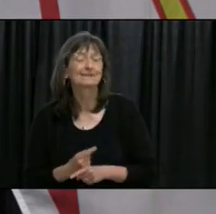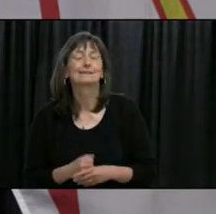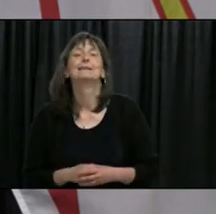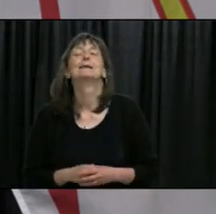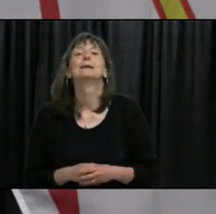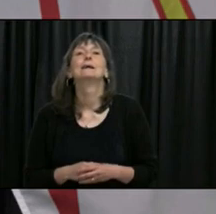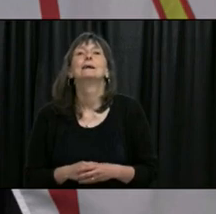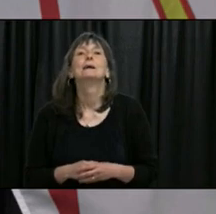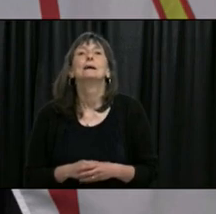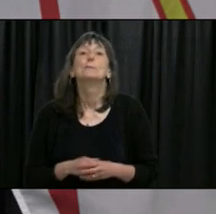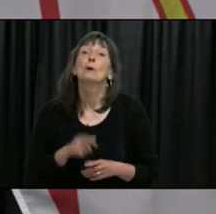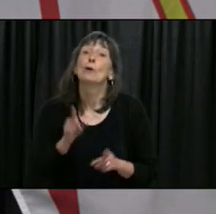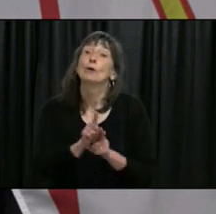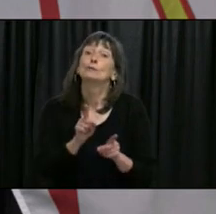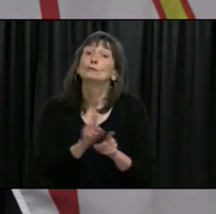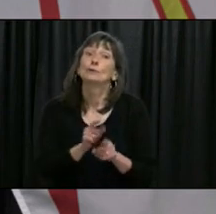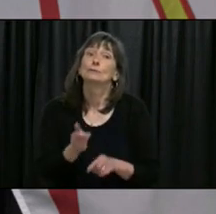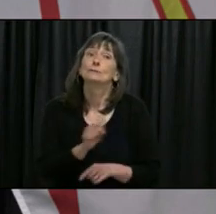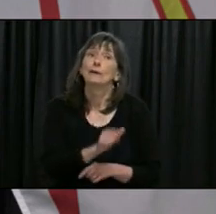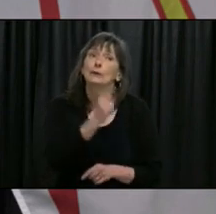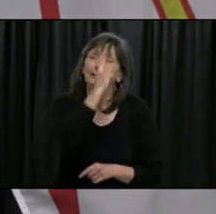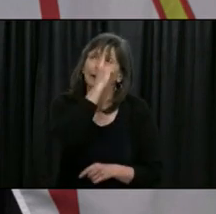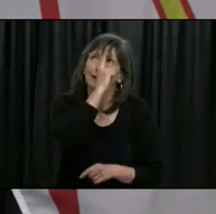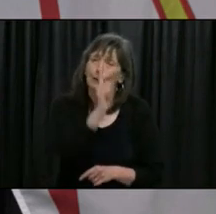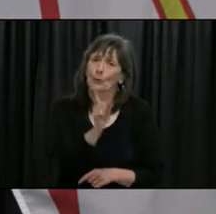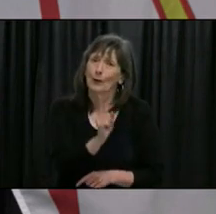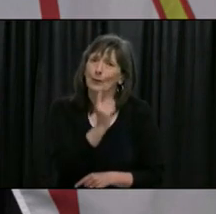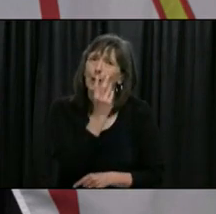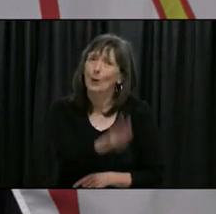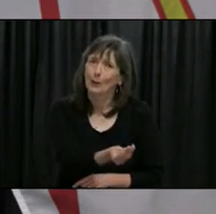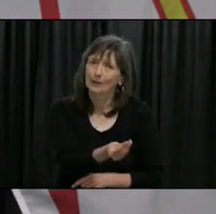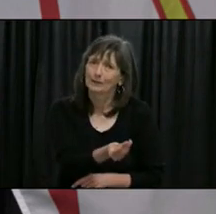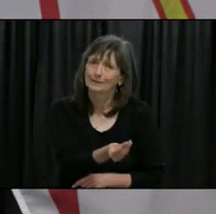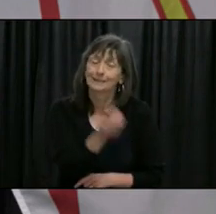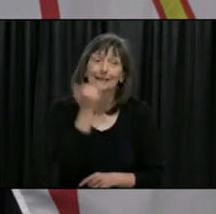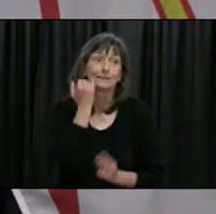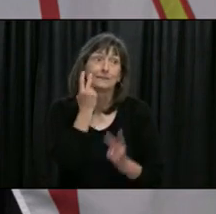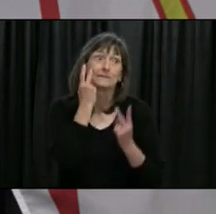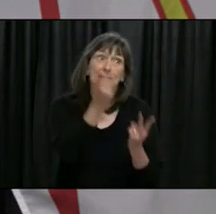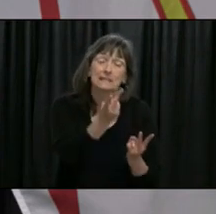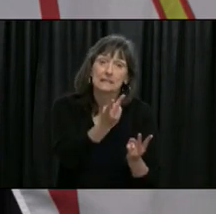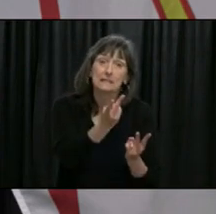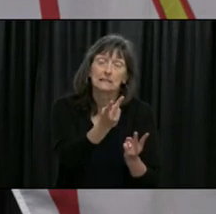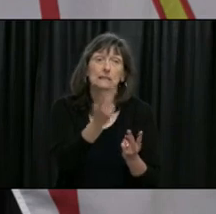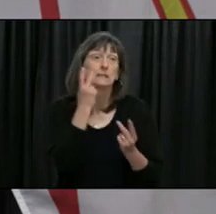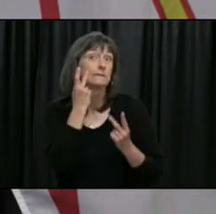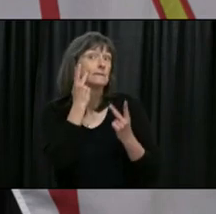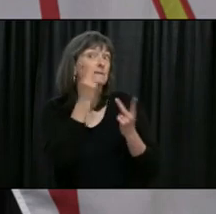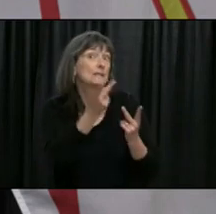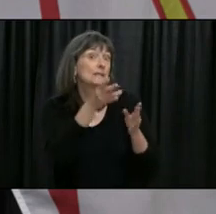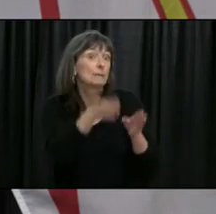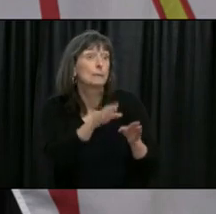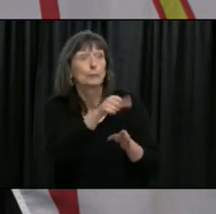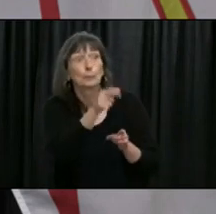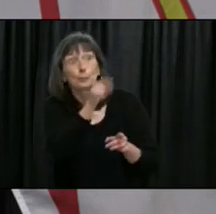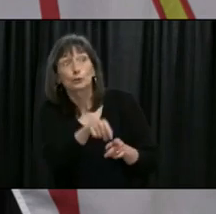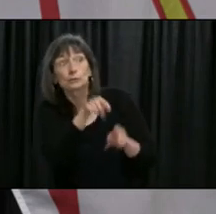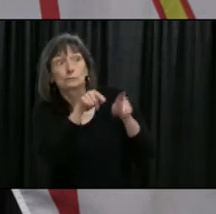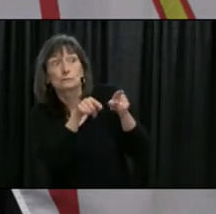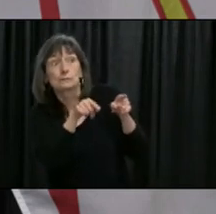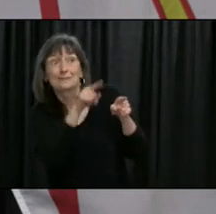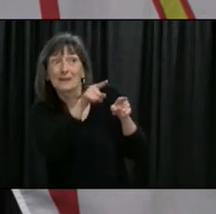consider but then the other thing you want to think about is where are you going when you're visiting someone so are you going to be visiting somebody who may have